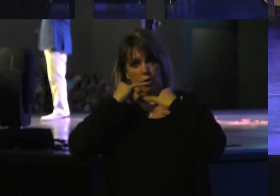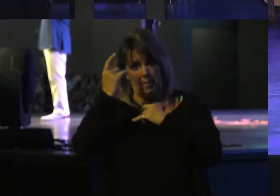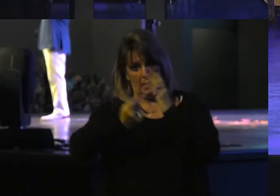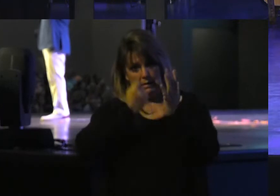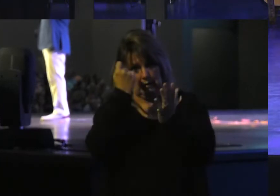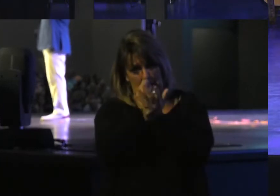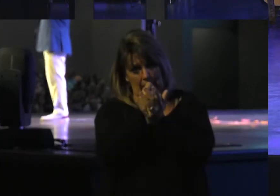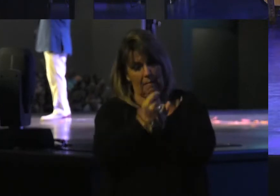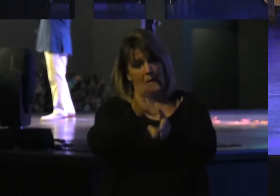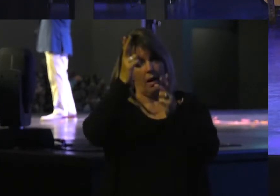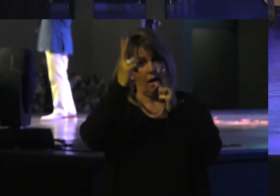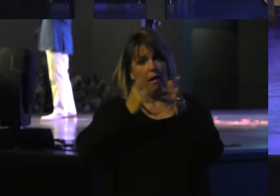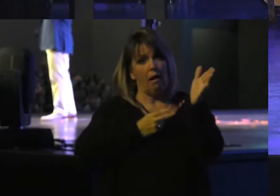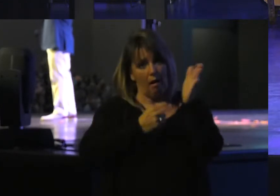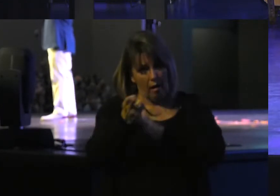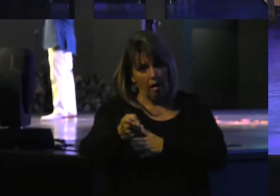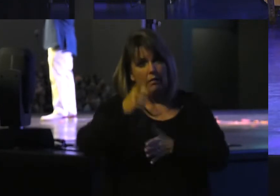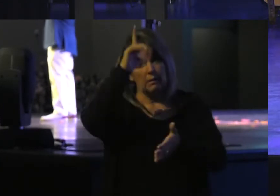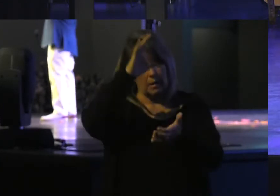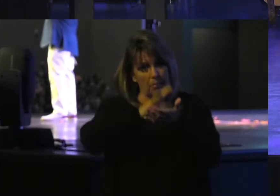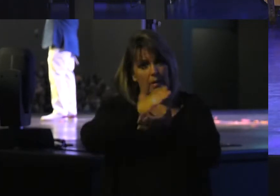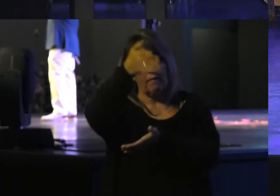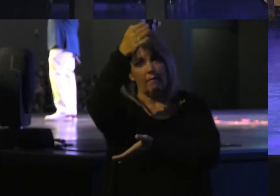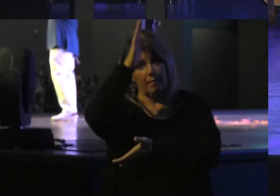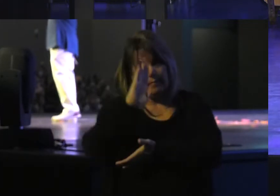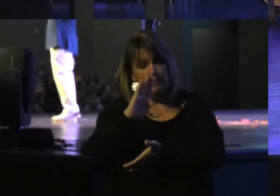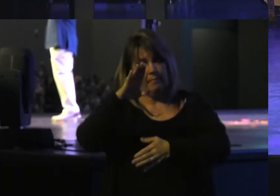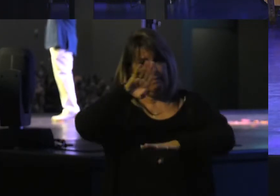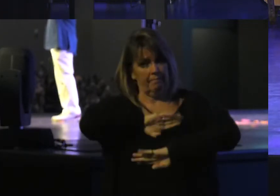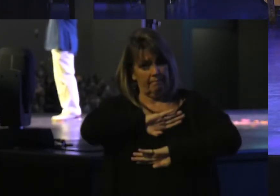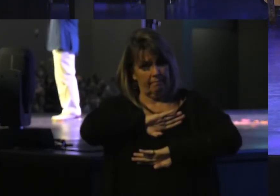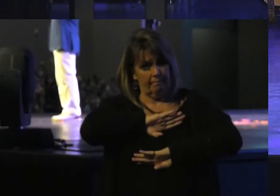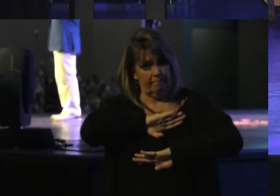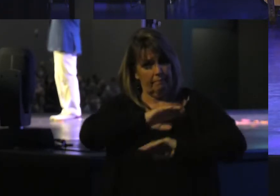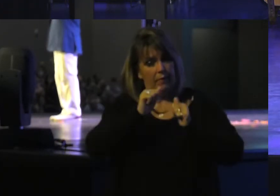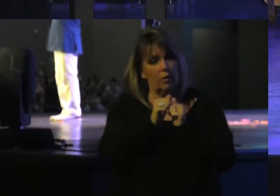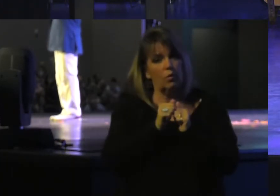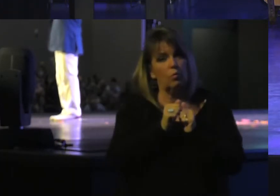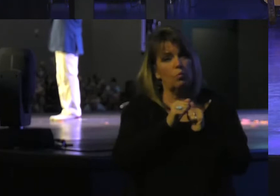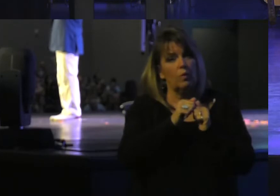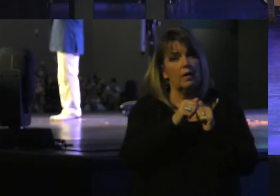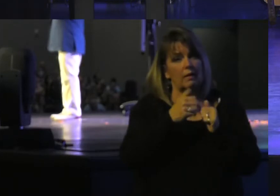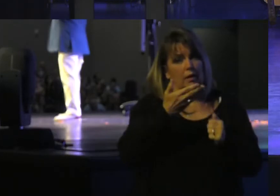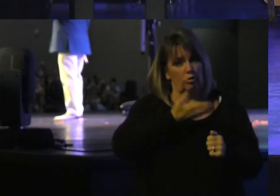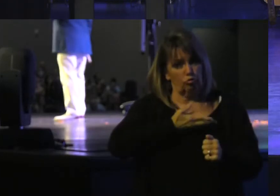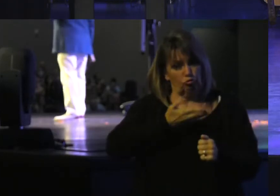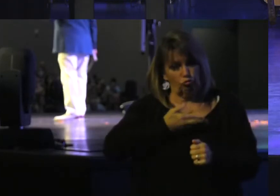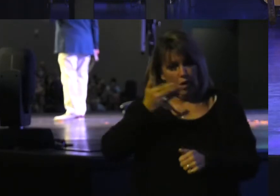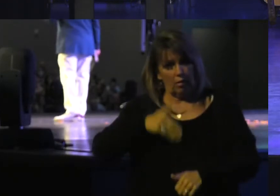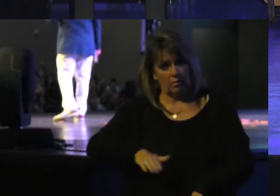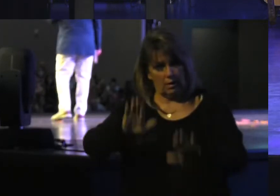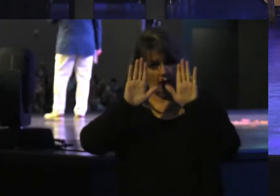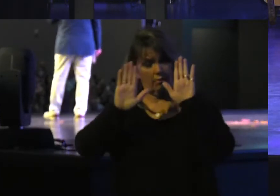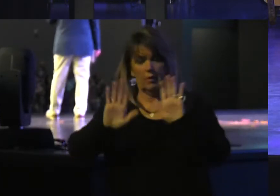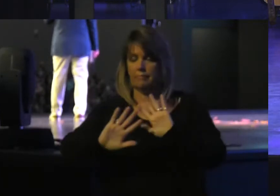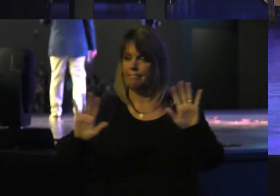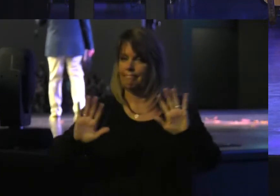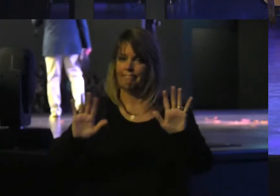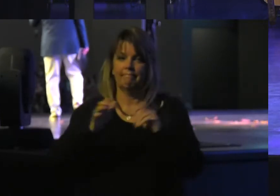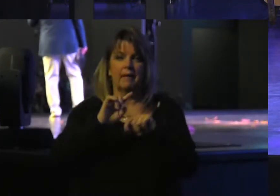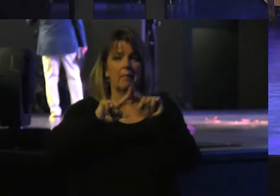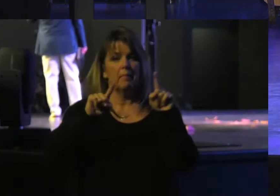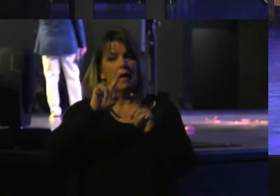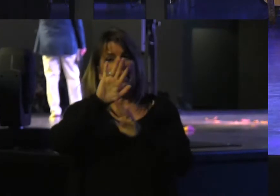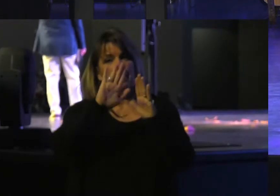Honestly believed That God was pleased With child sacrifice. But the Bible says In the book of